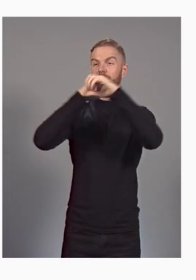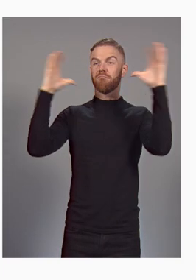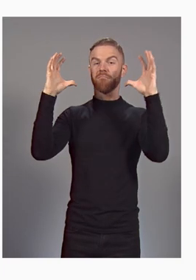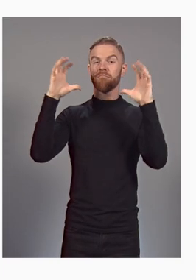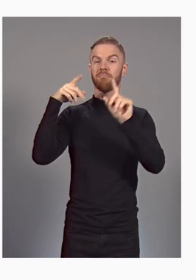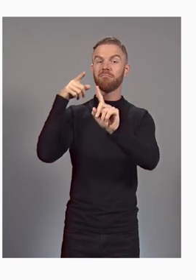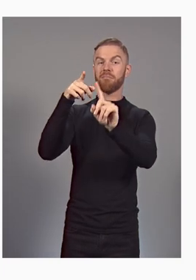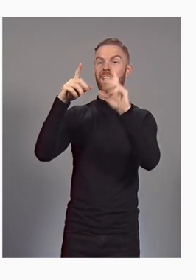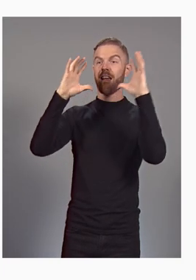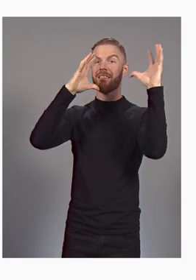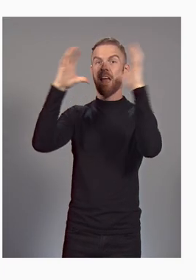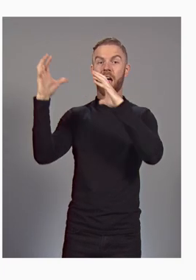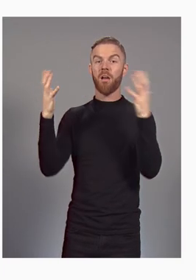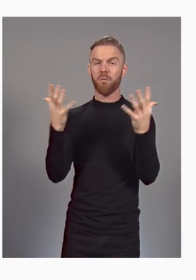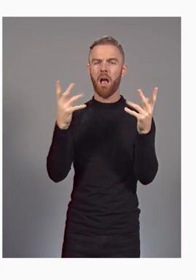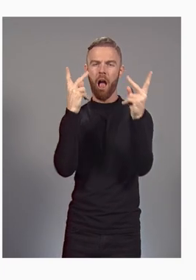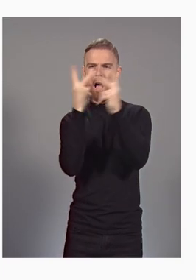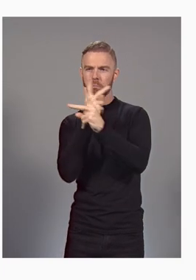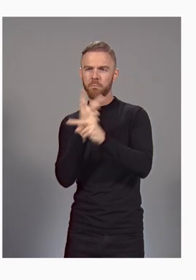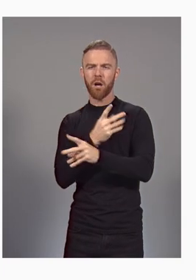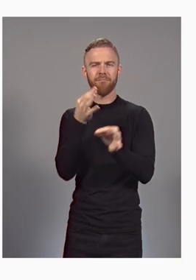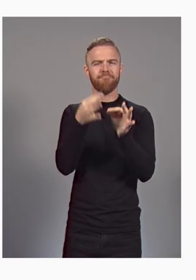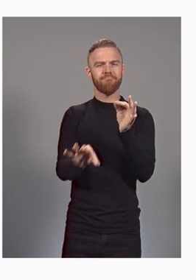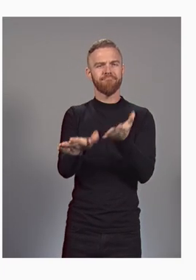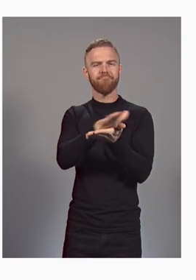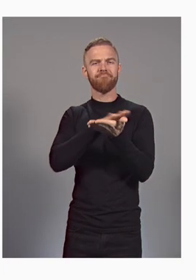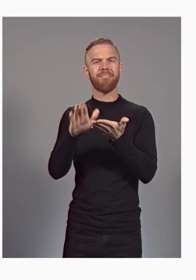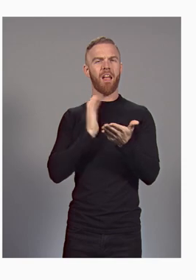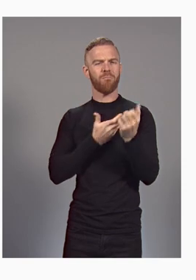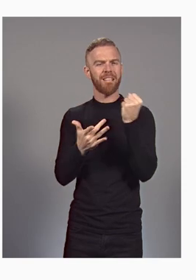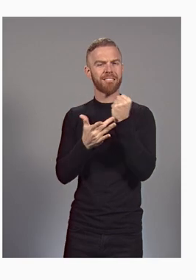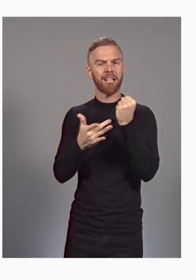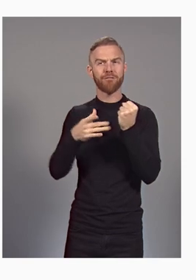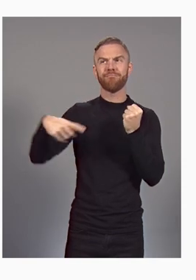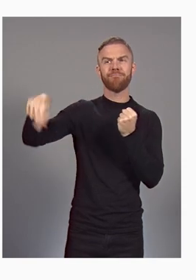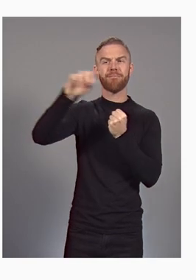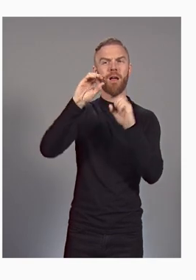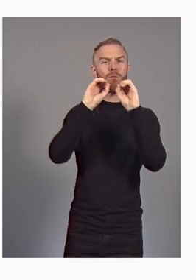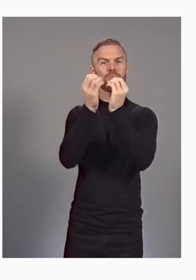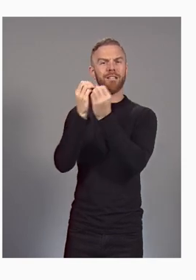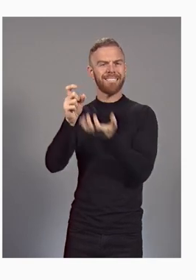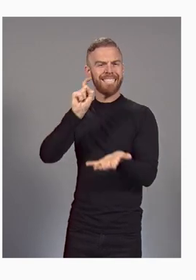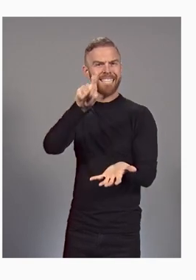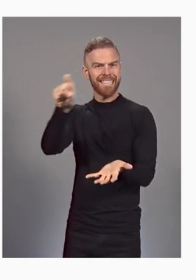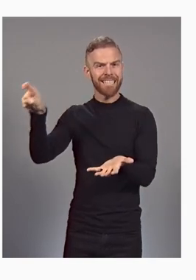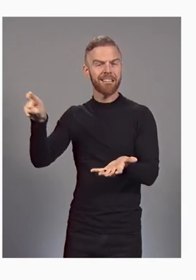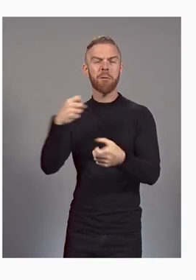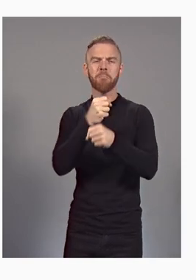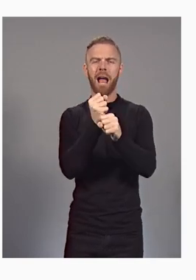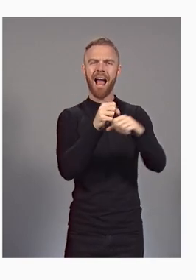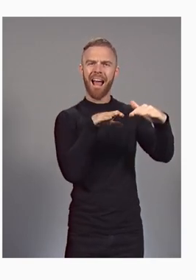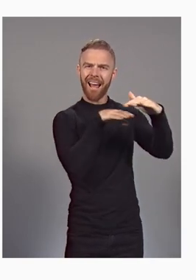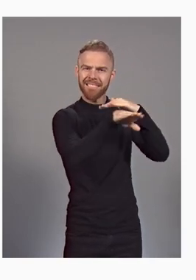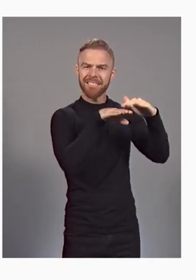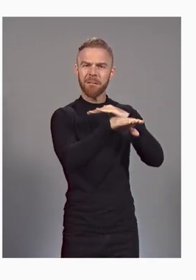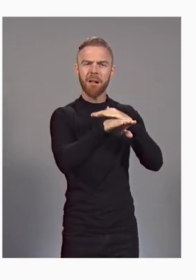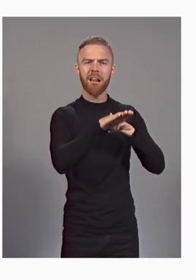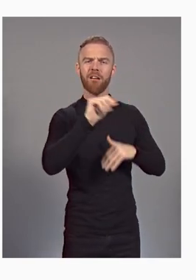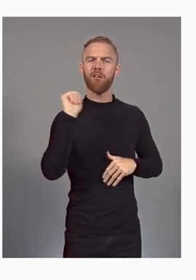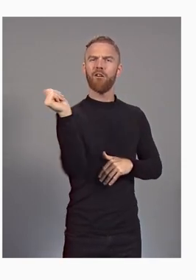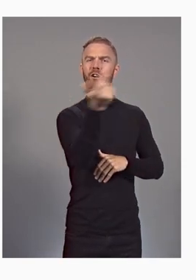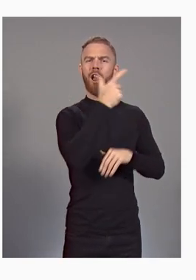is to simplify all of the technology that organizations need, making it